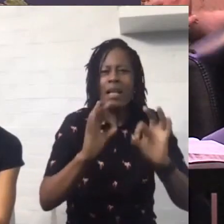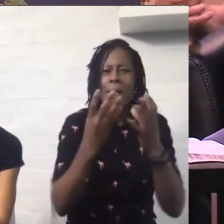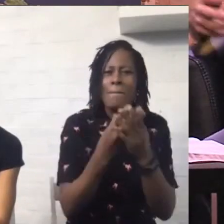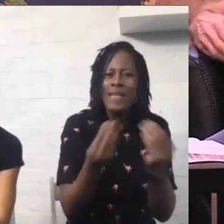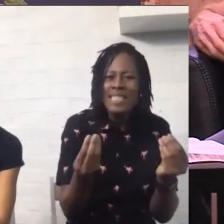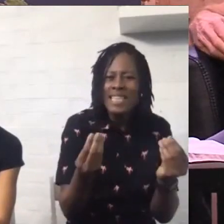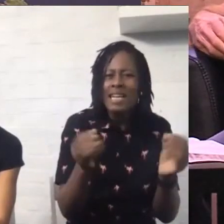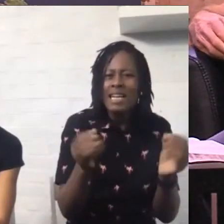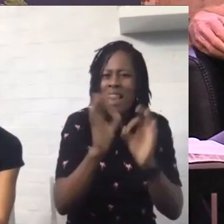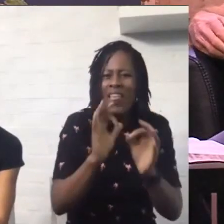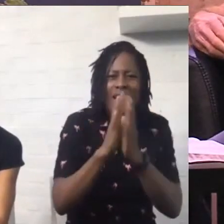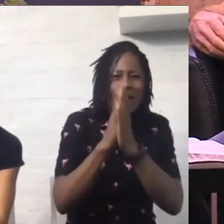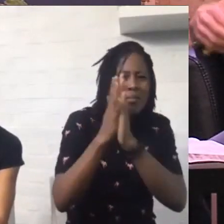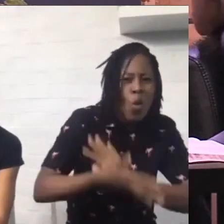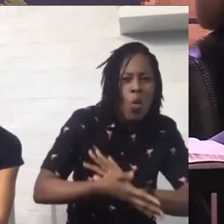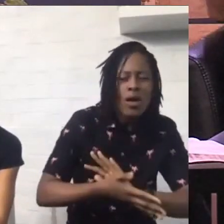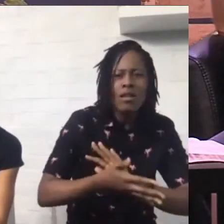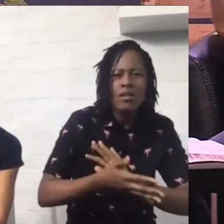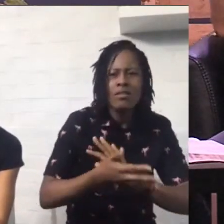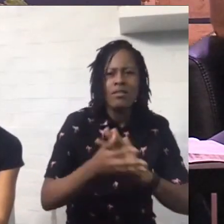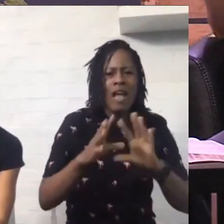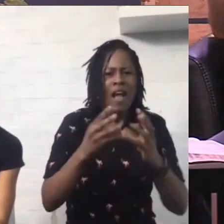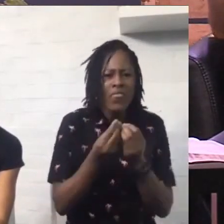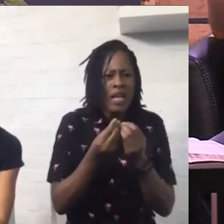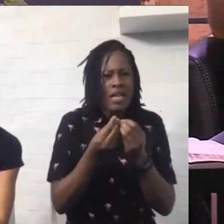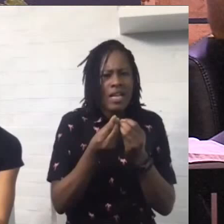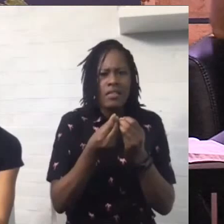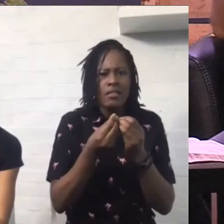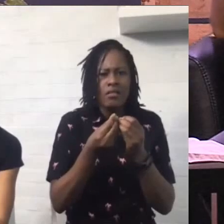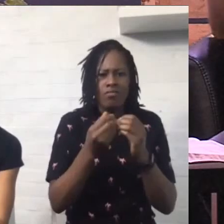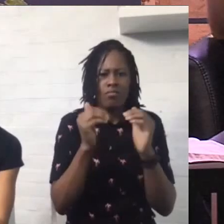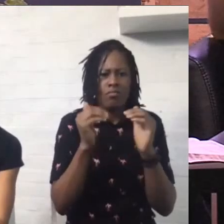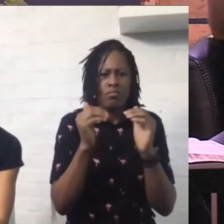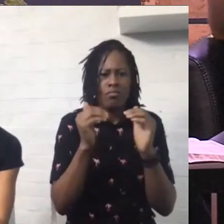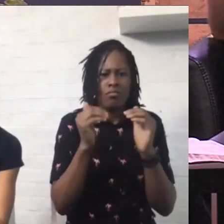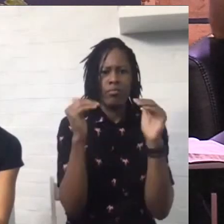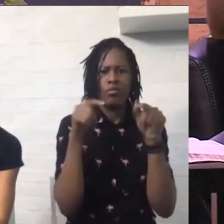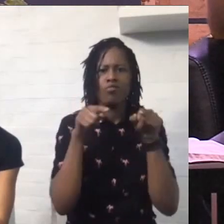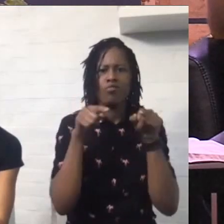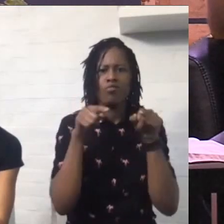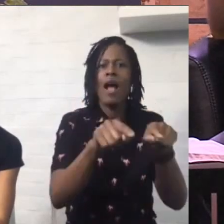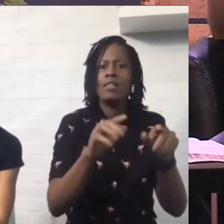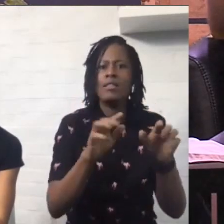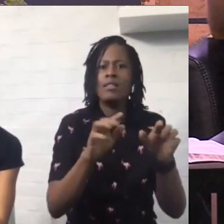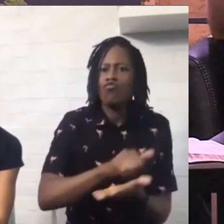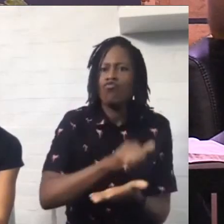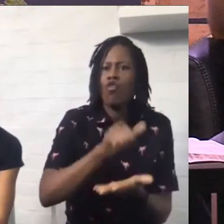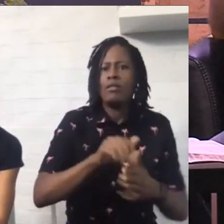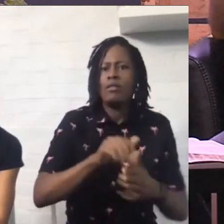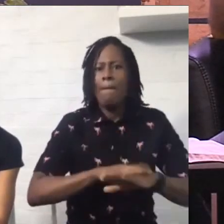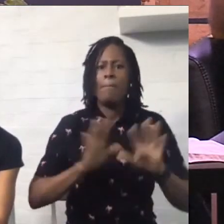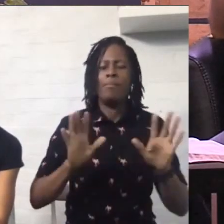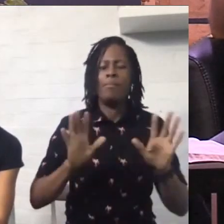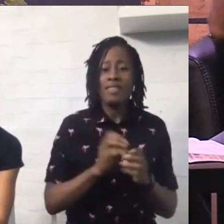out of sync. And it's important to see that shalom is in God. It's not simply an